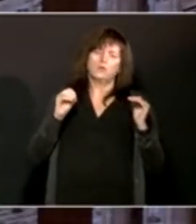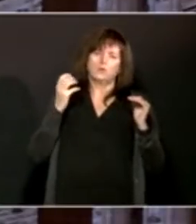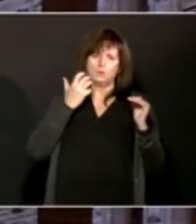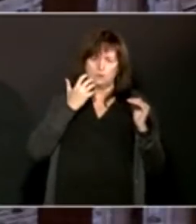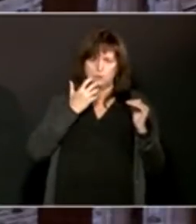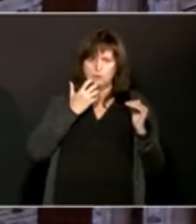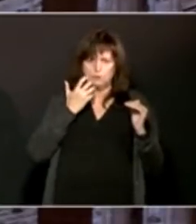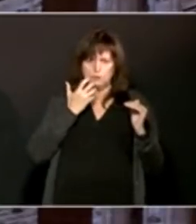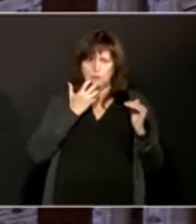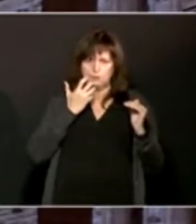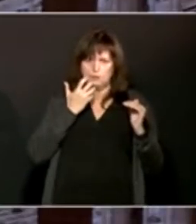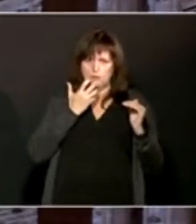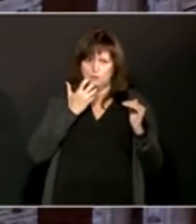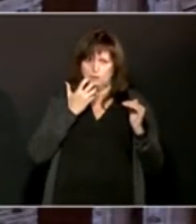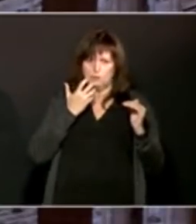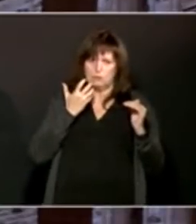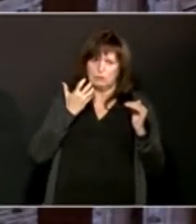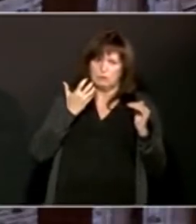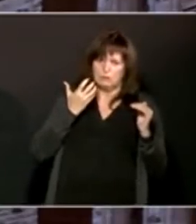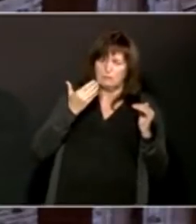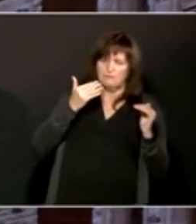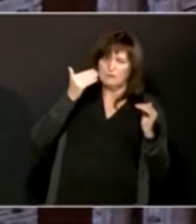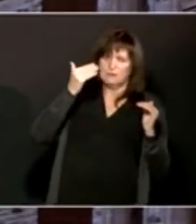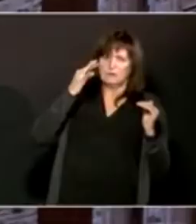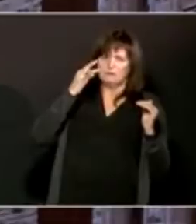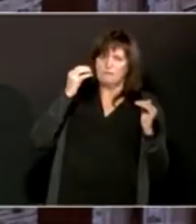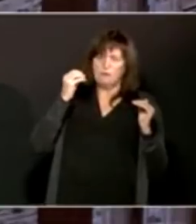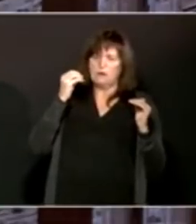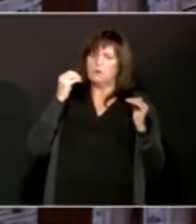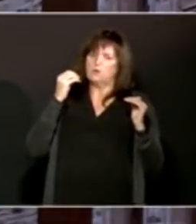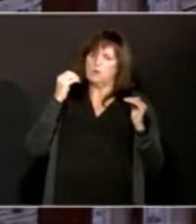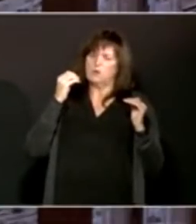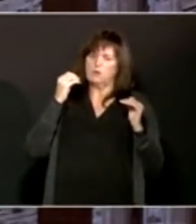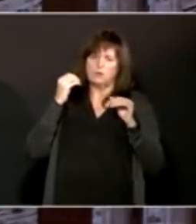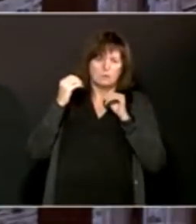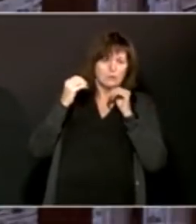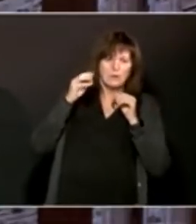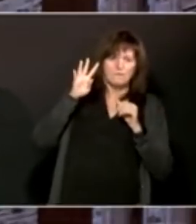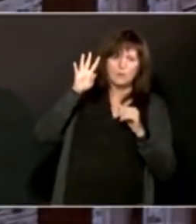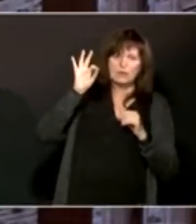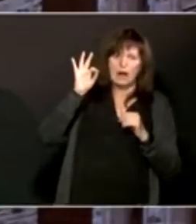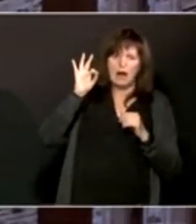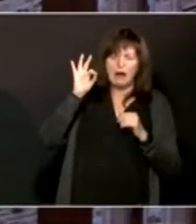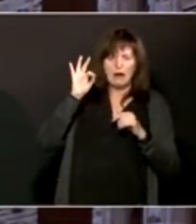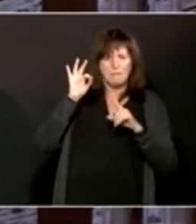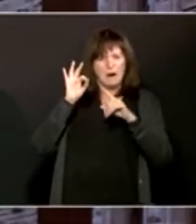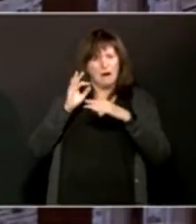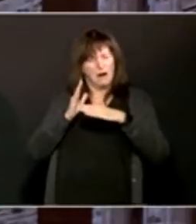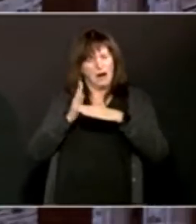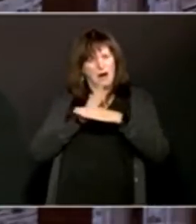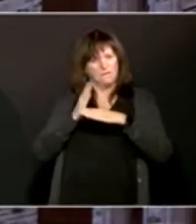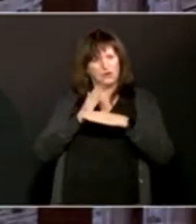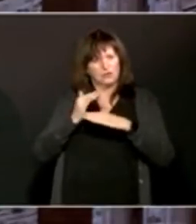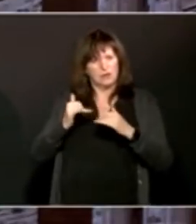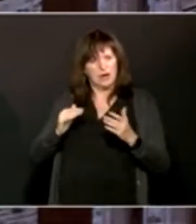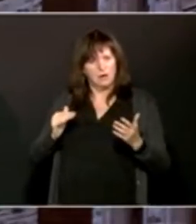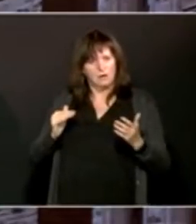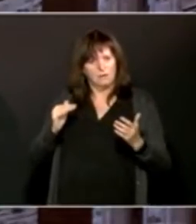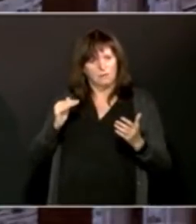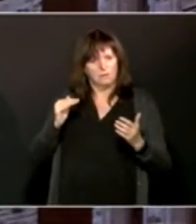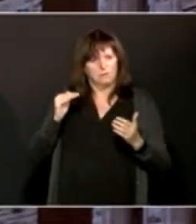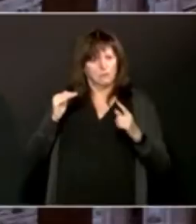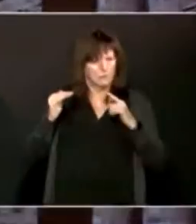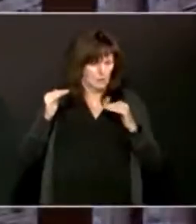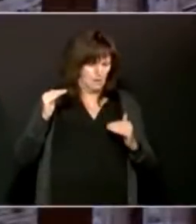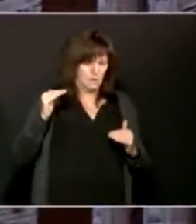would say we weren't 49% overall, that 49% with the other averages means the whole thing is continually moving up from the low 30s to the mid to the upper